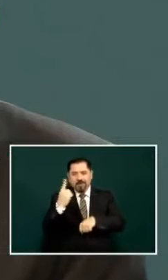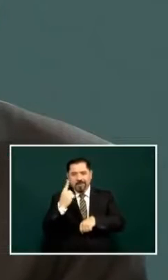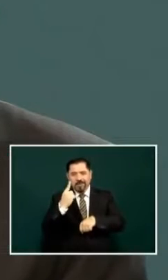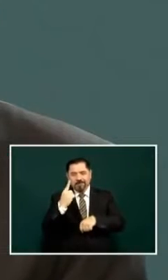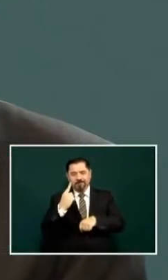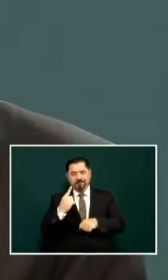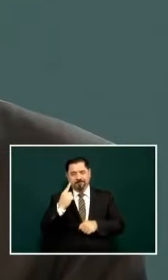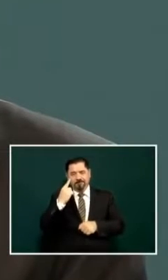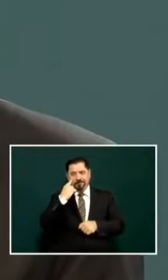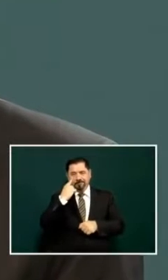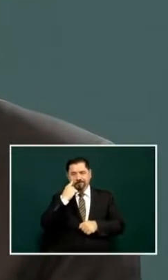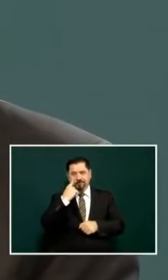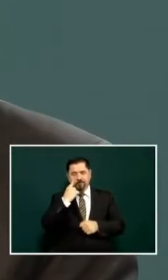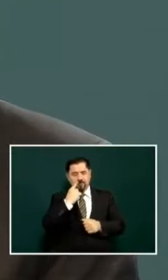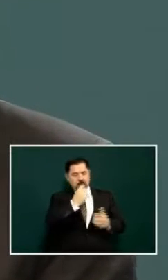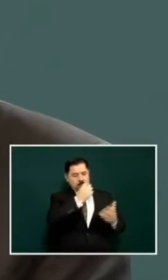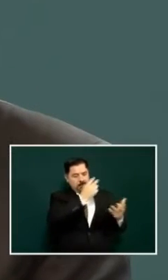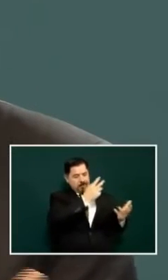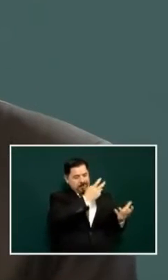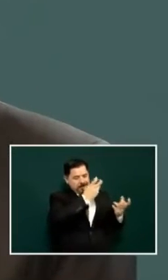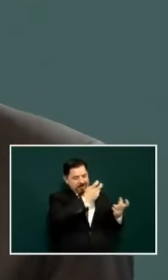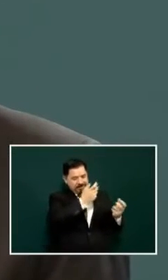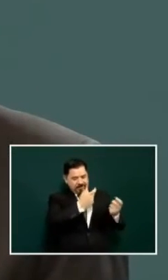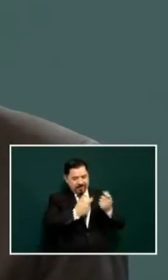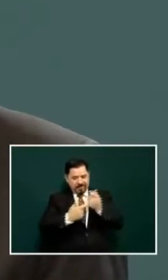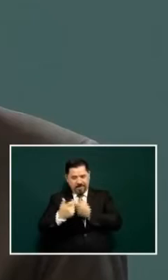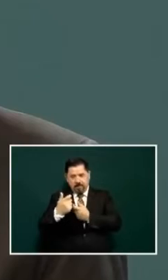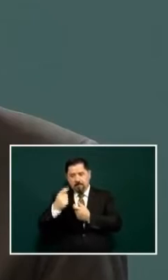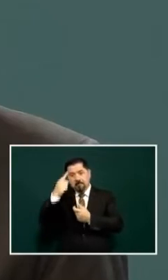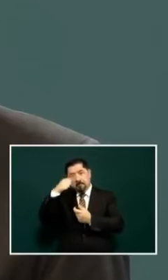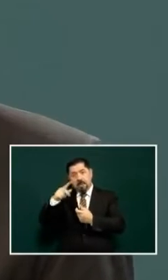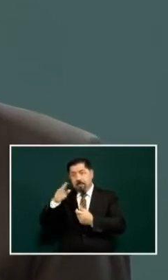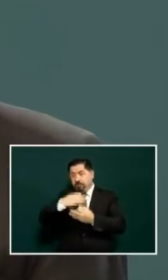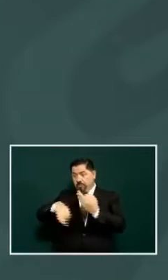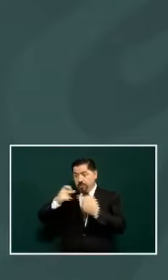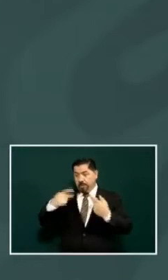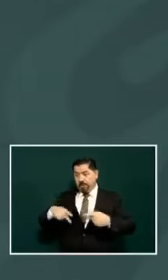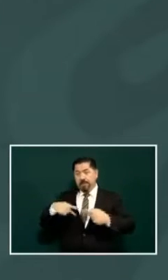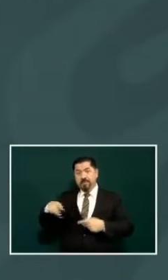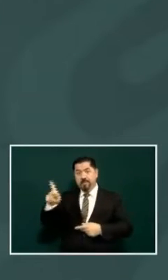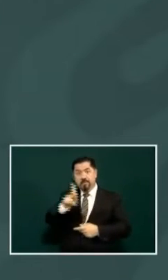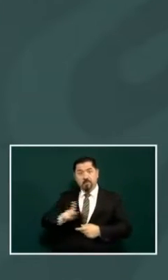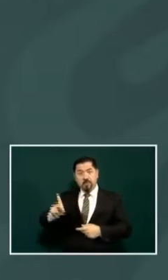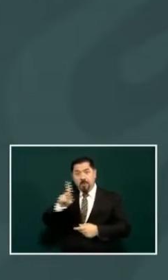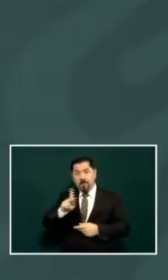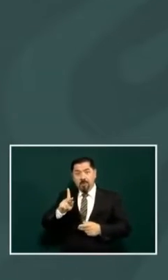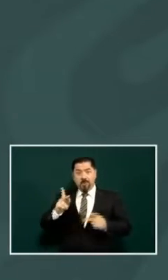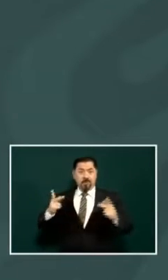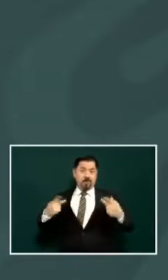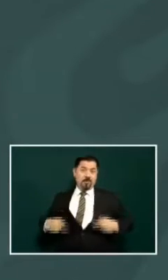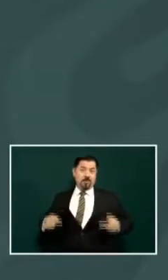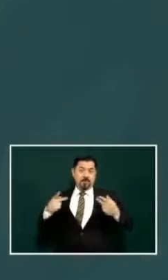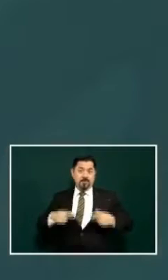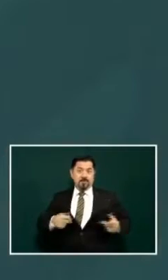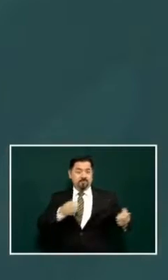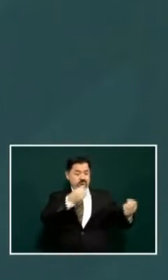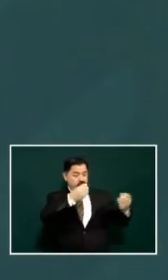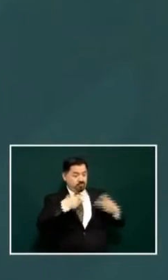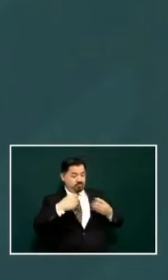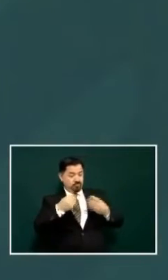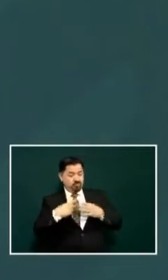but because with this we reactivate a lot of the popular economy it's a money that comes